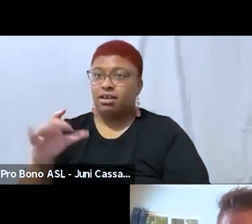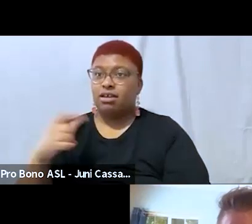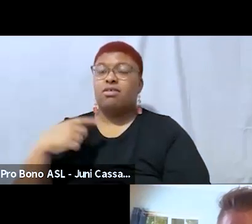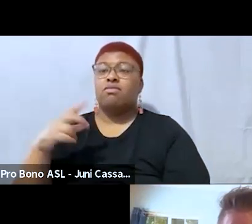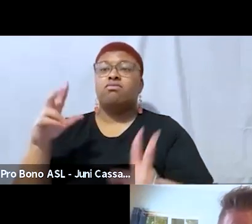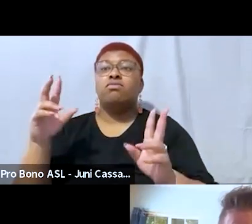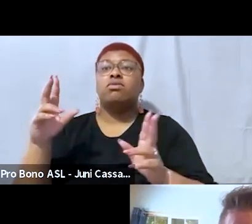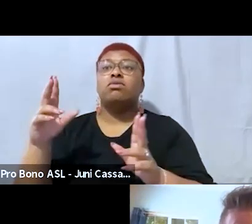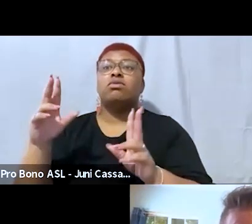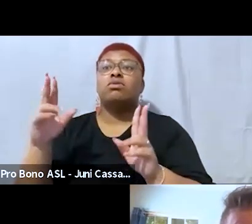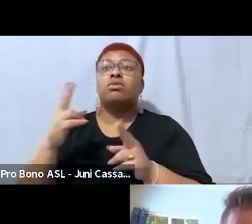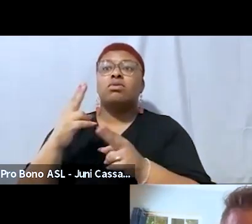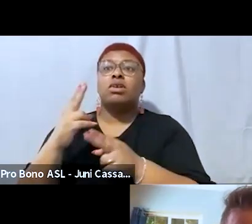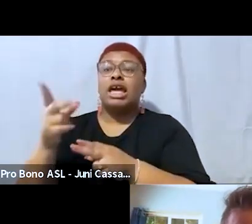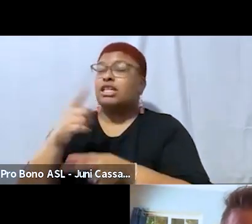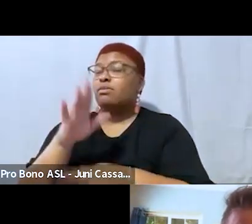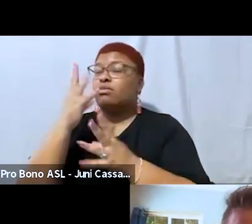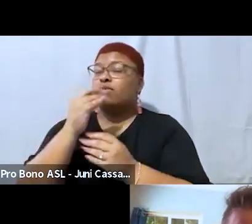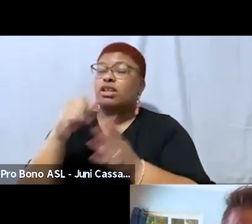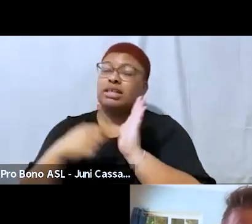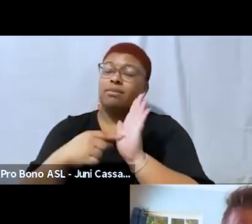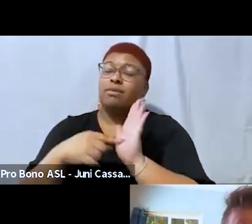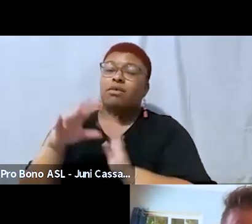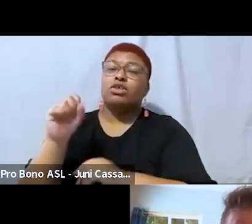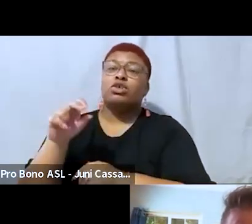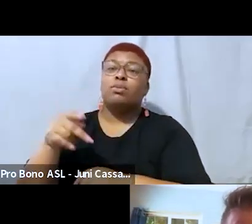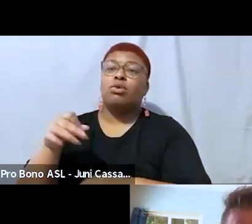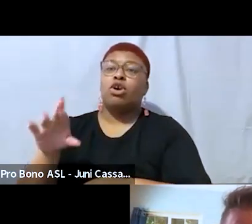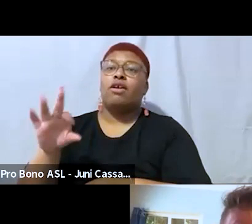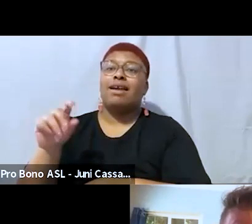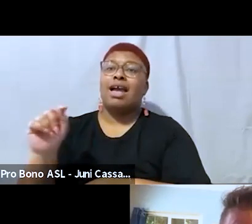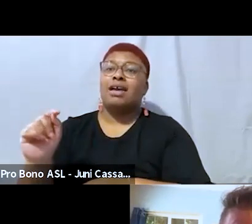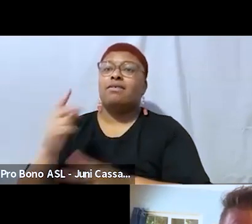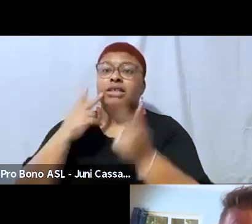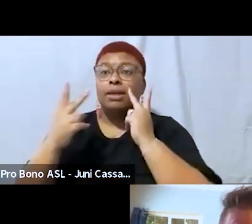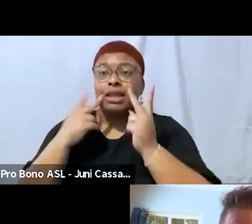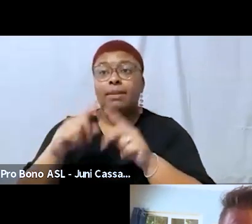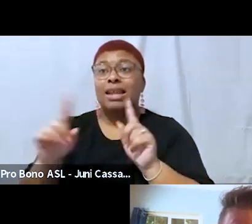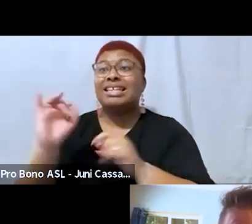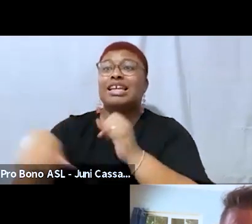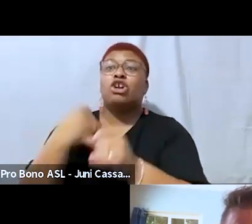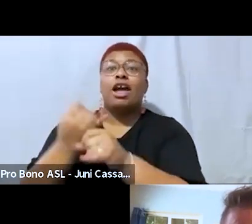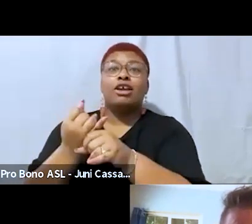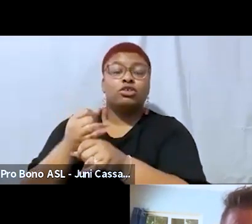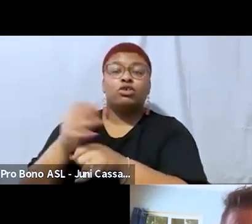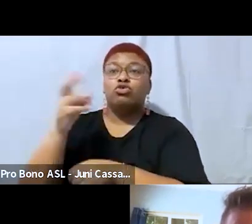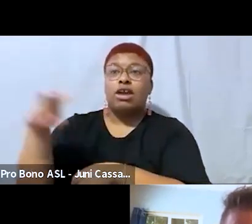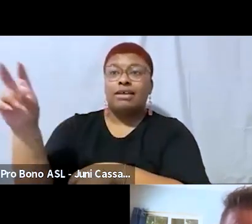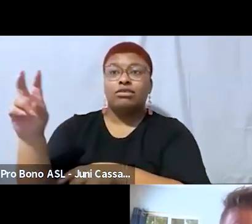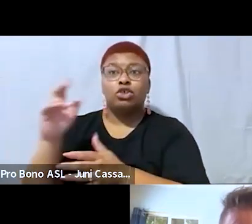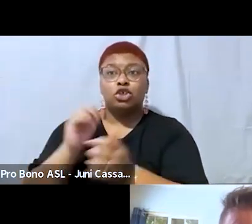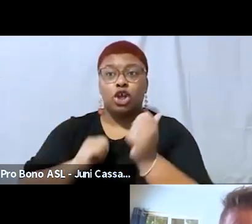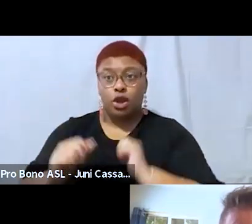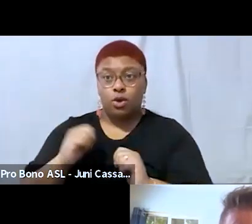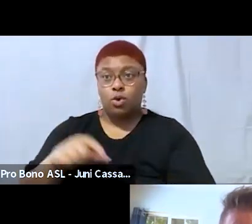example of super fat visibility but which the logistics of and it's it's an international travel show travel show and